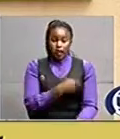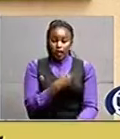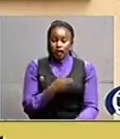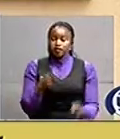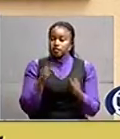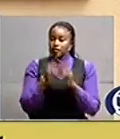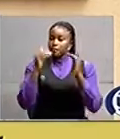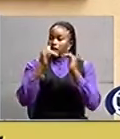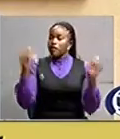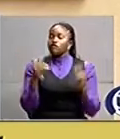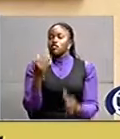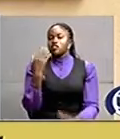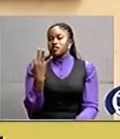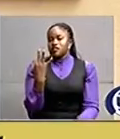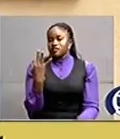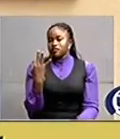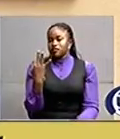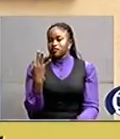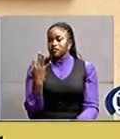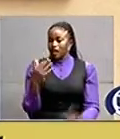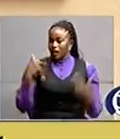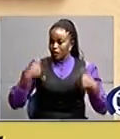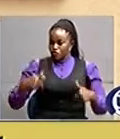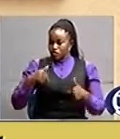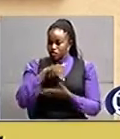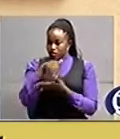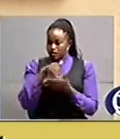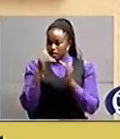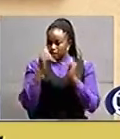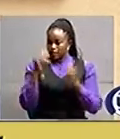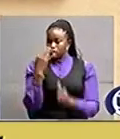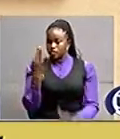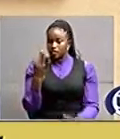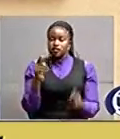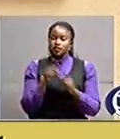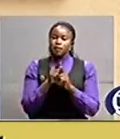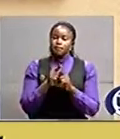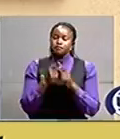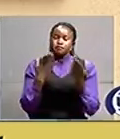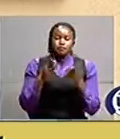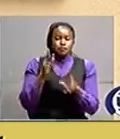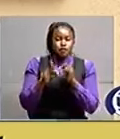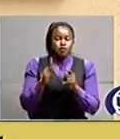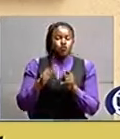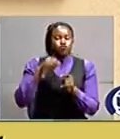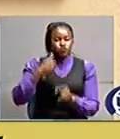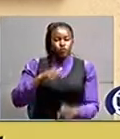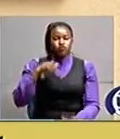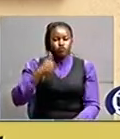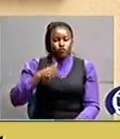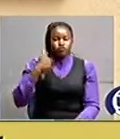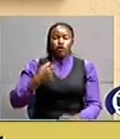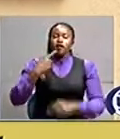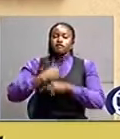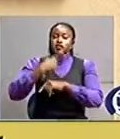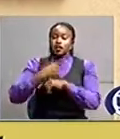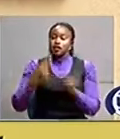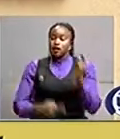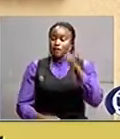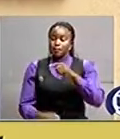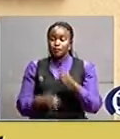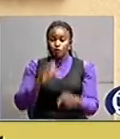three level which does see people on a daily basis which we call opd